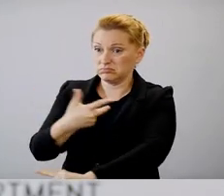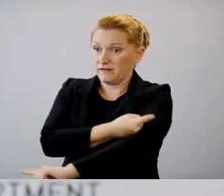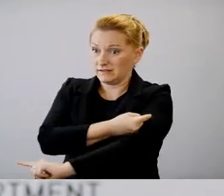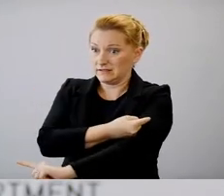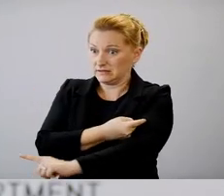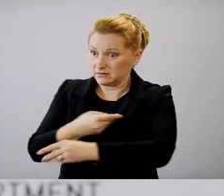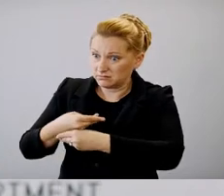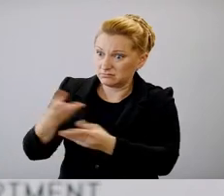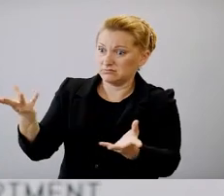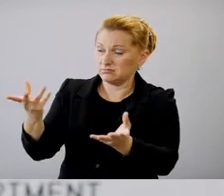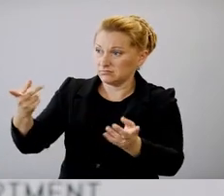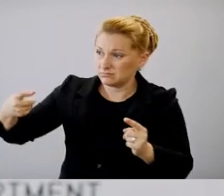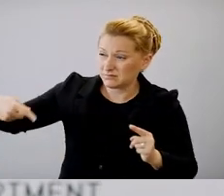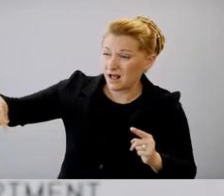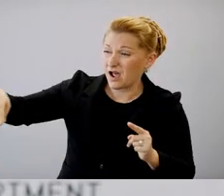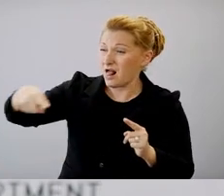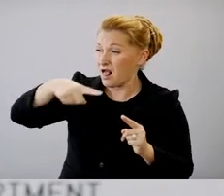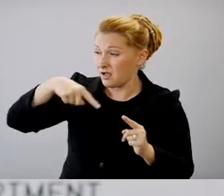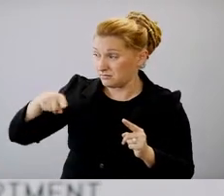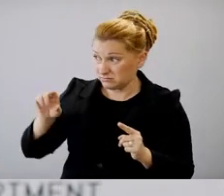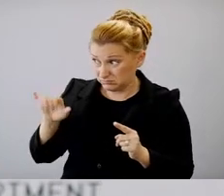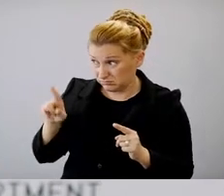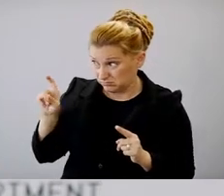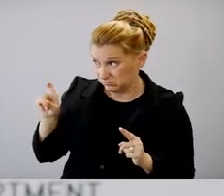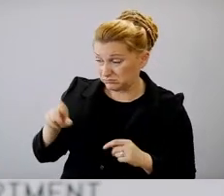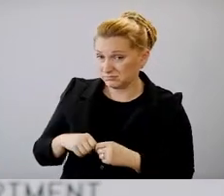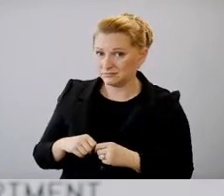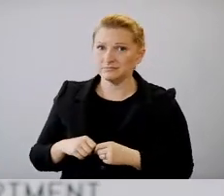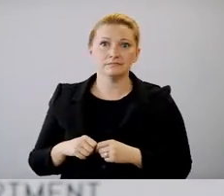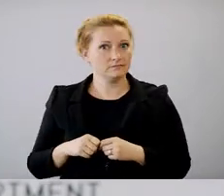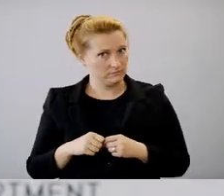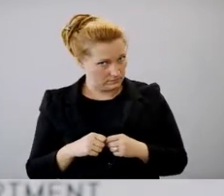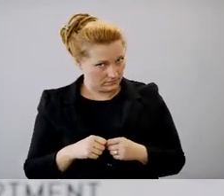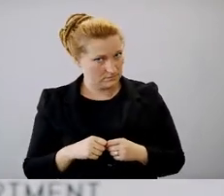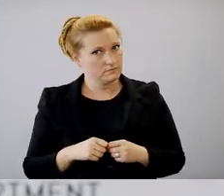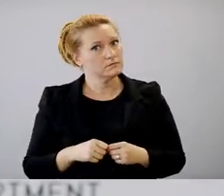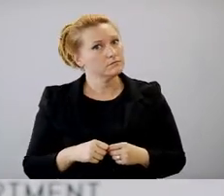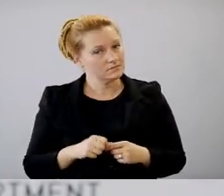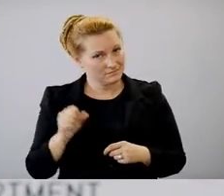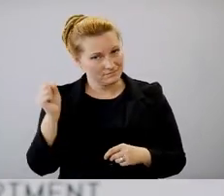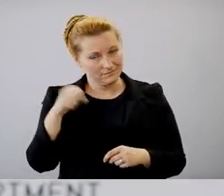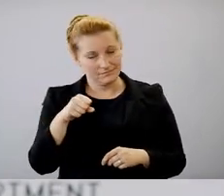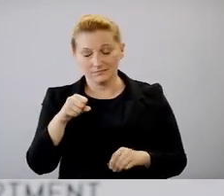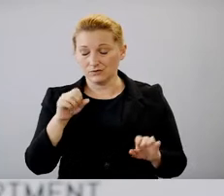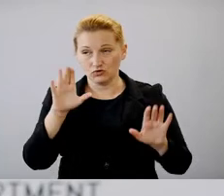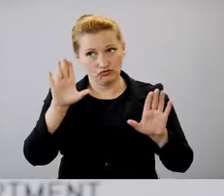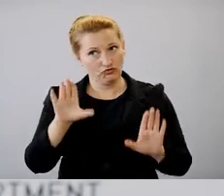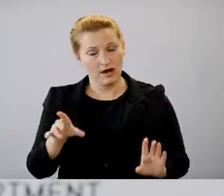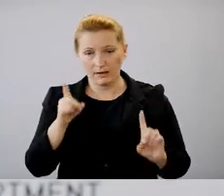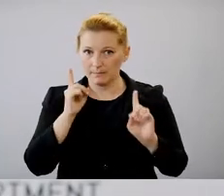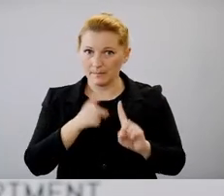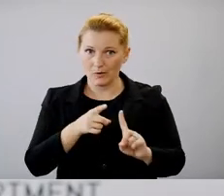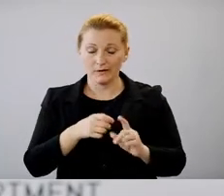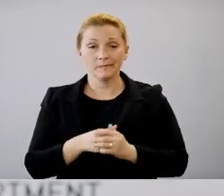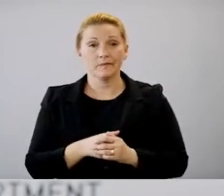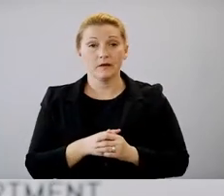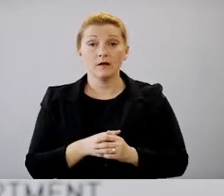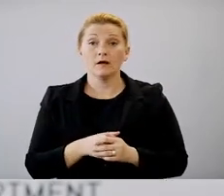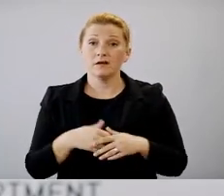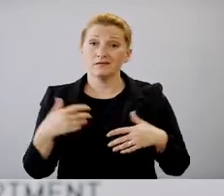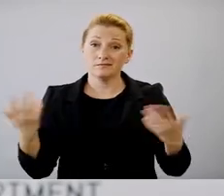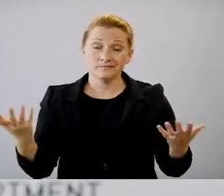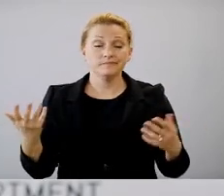arms out in those areas as well. Yes, that is, that's a really great point. Um, we are